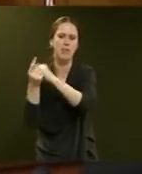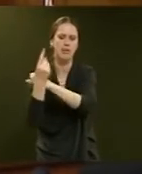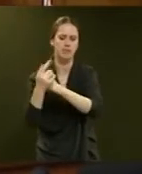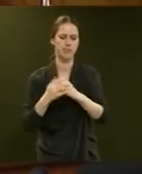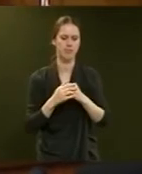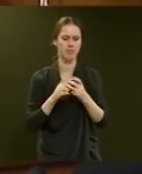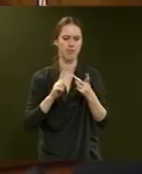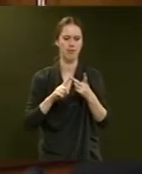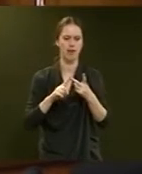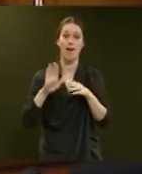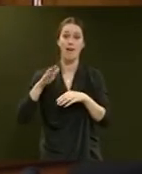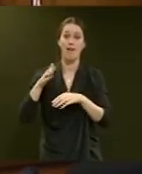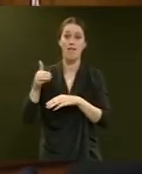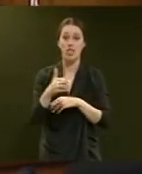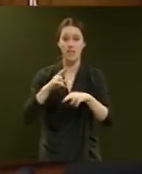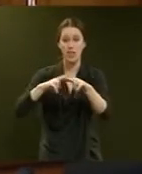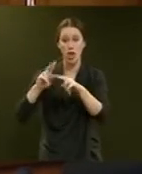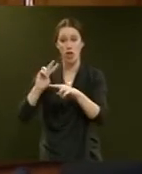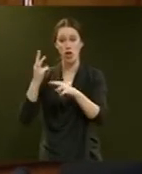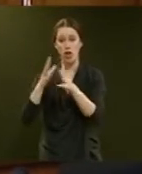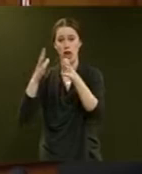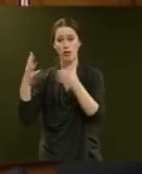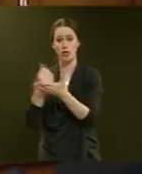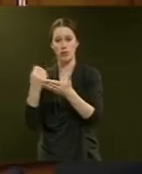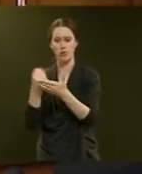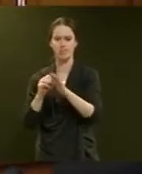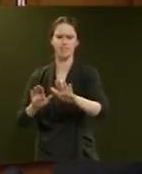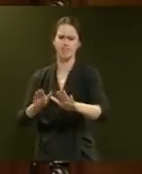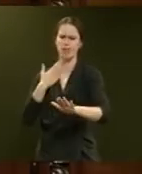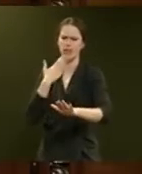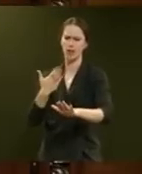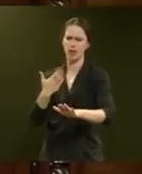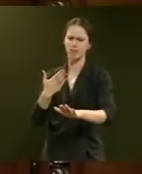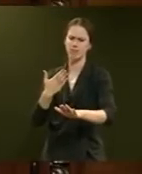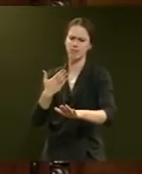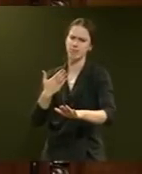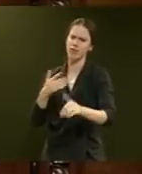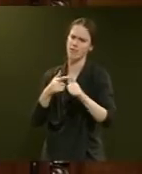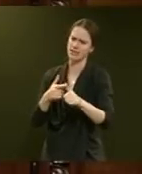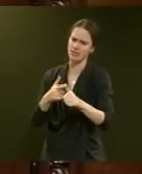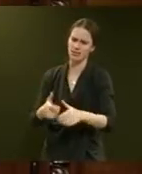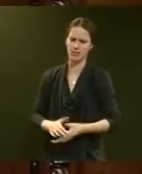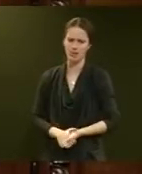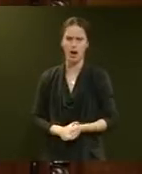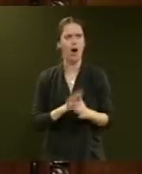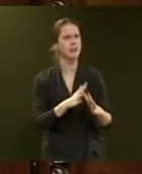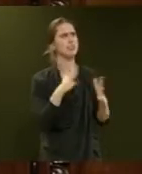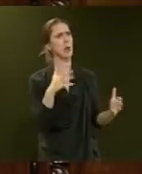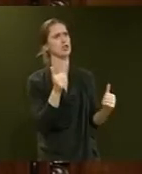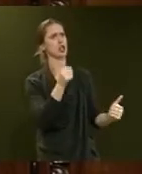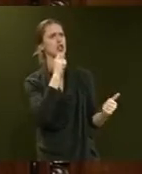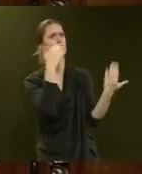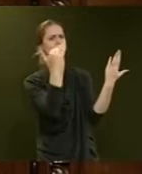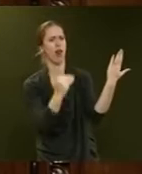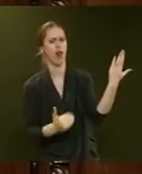Fishing in Fiji is their third largest natural resource sector. Thank you. Thank you. I think the Member's answered. There's so much good news, Mr Speaker.